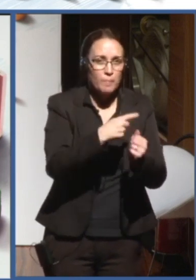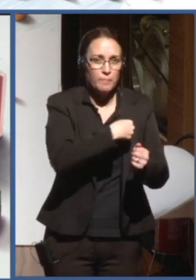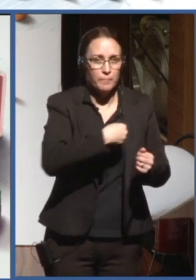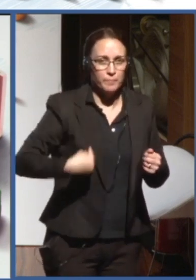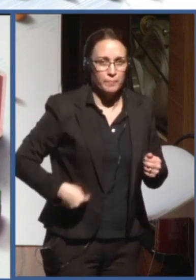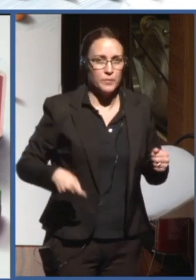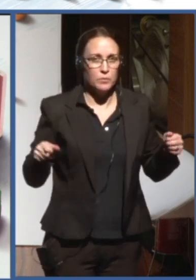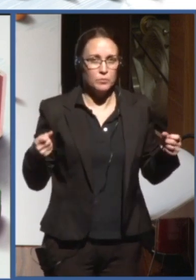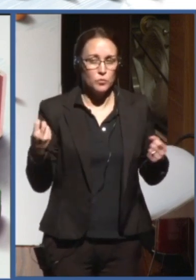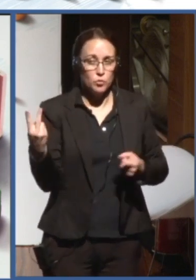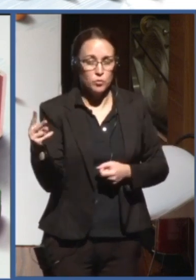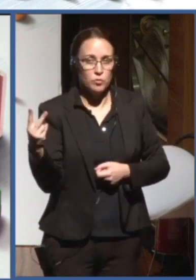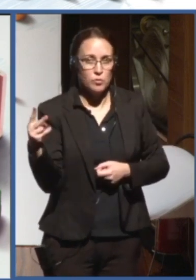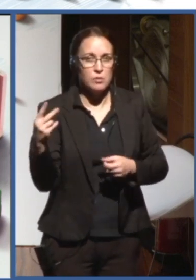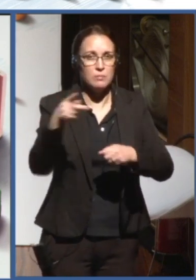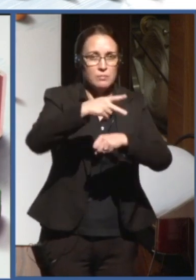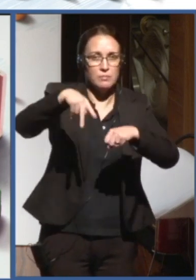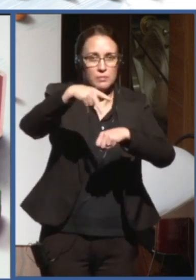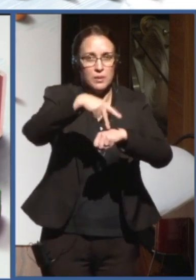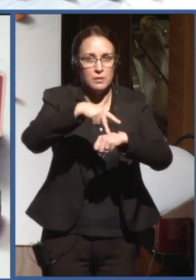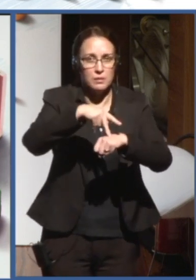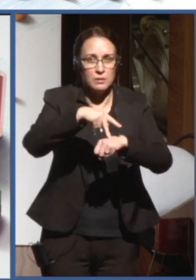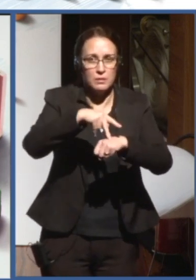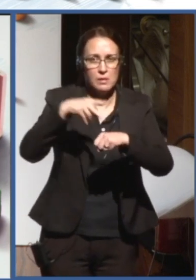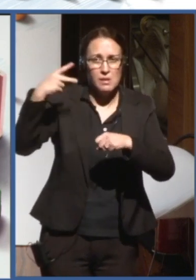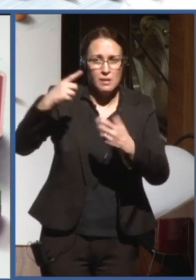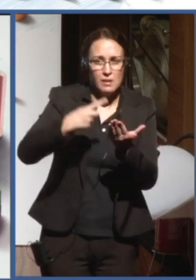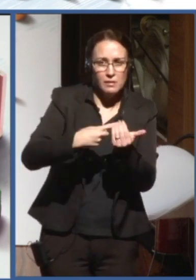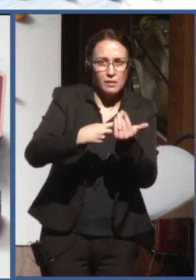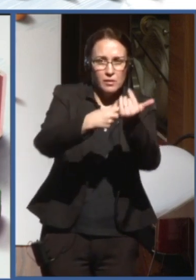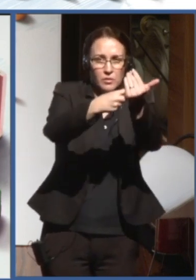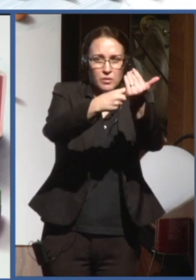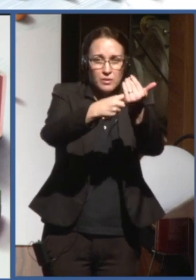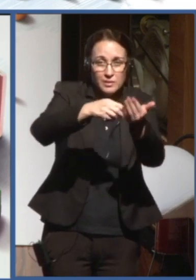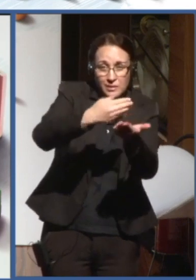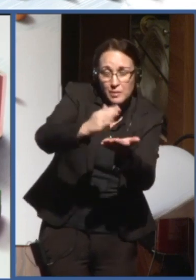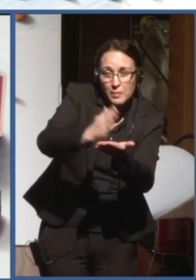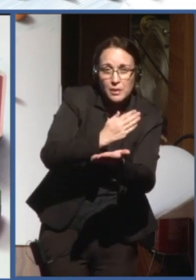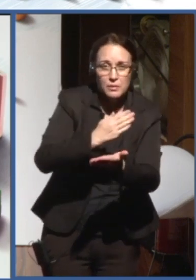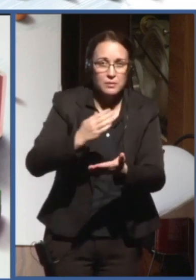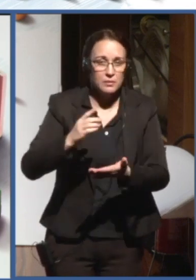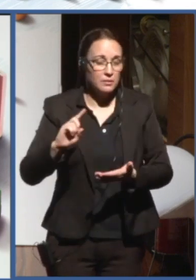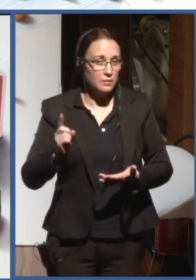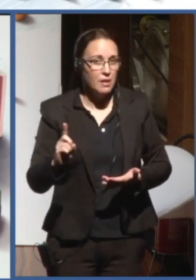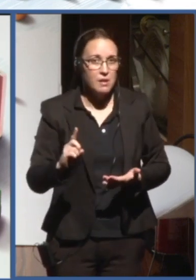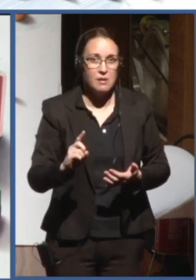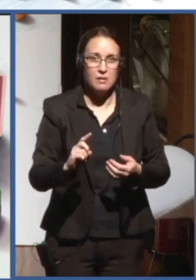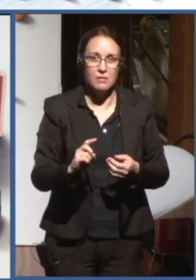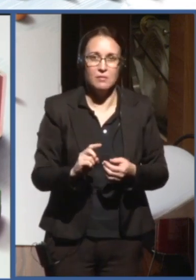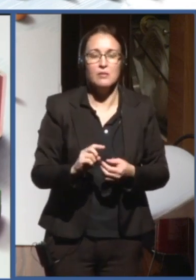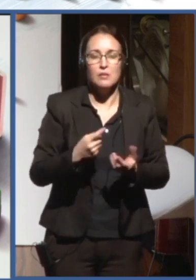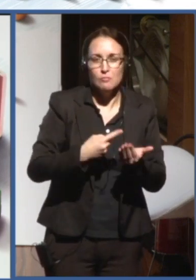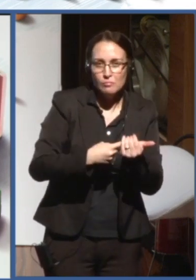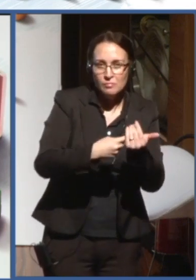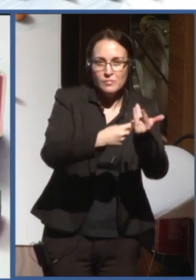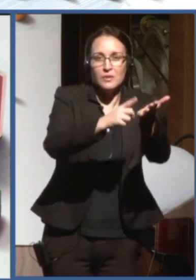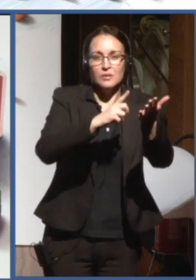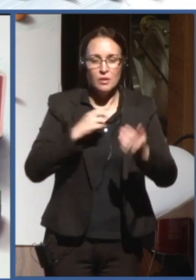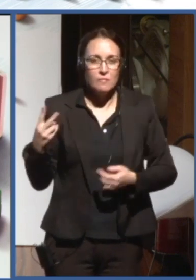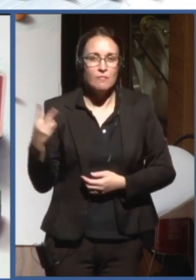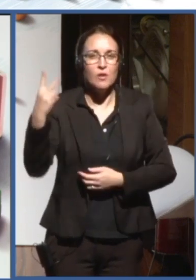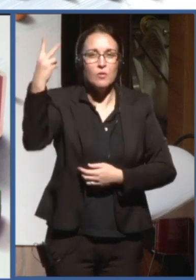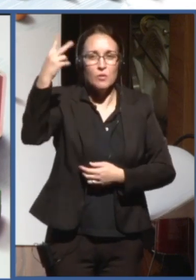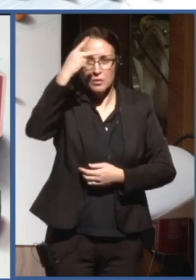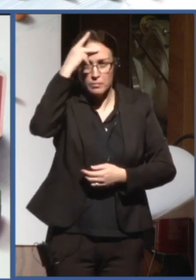that the technology is not neutral, it is not neutral, and the technology incorporates values that can be values of your own user,